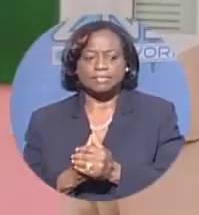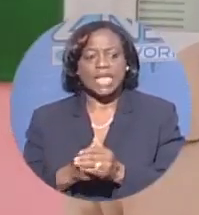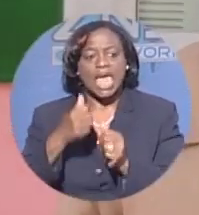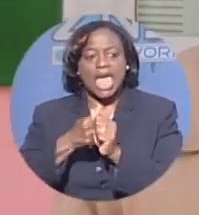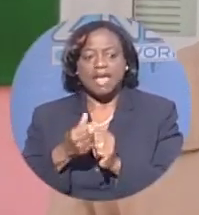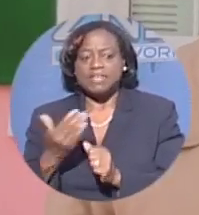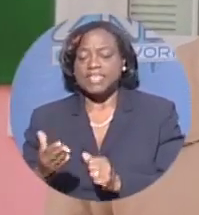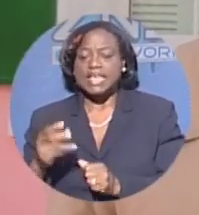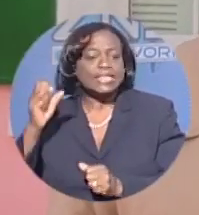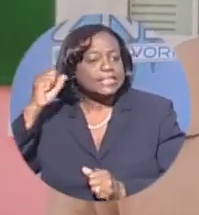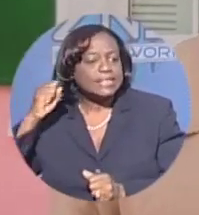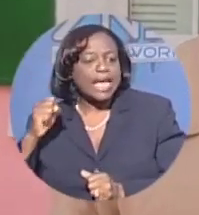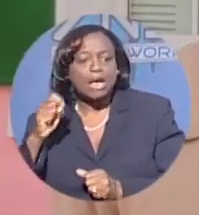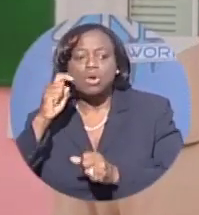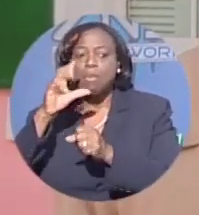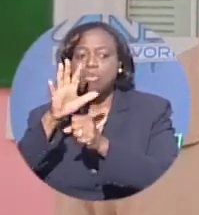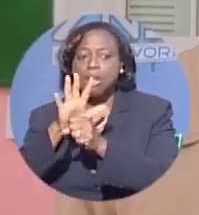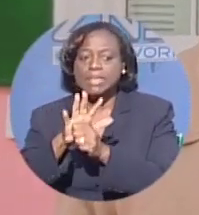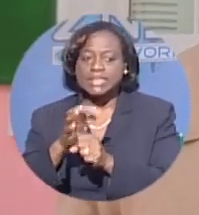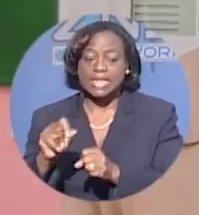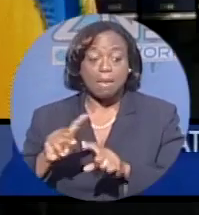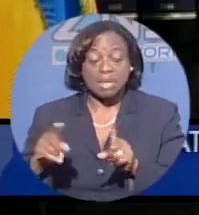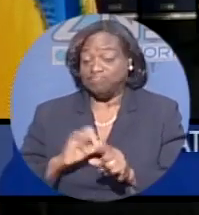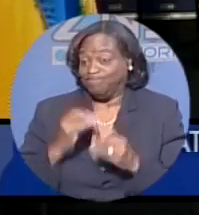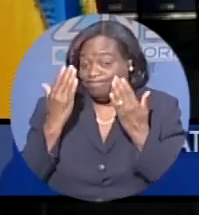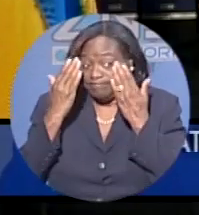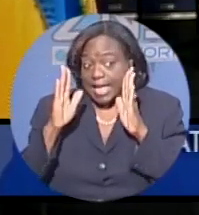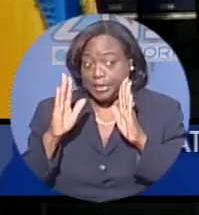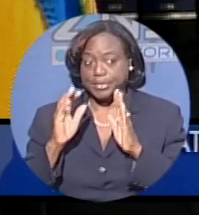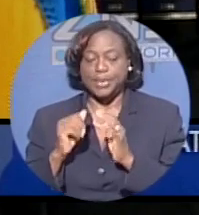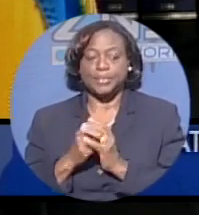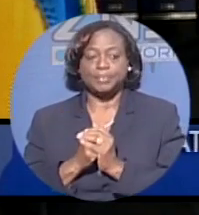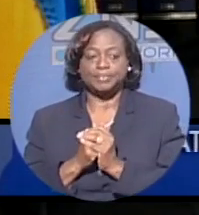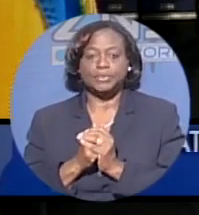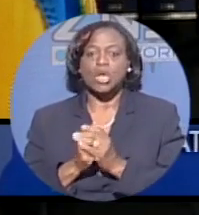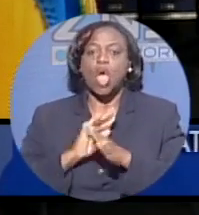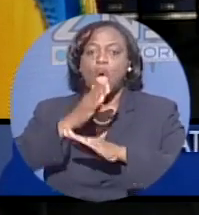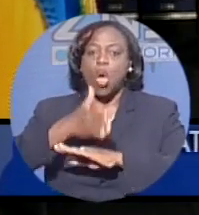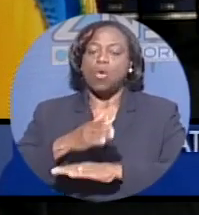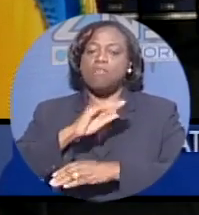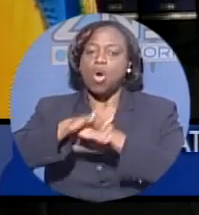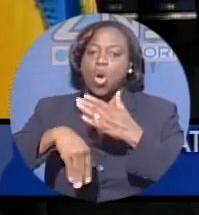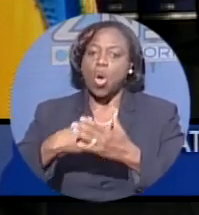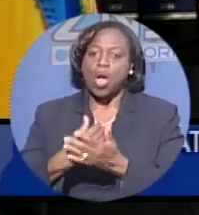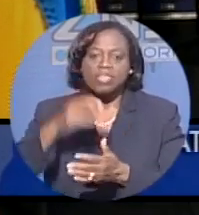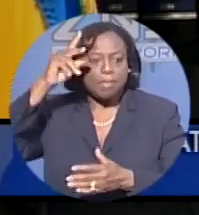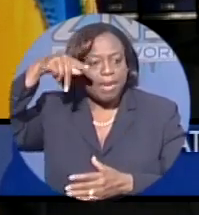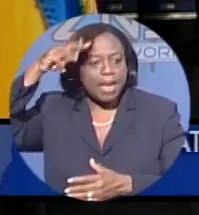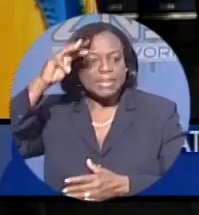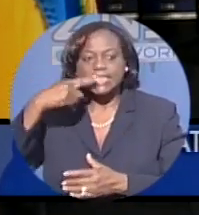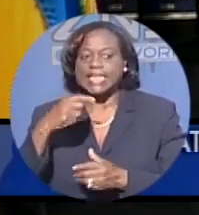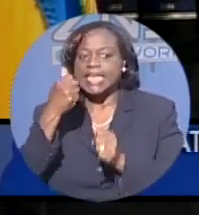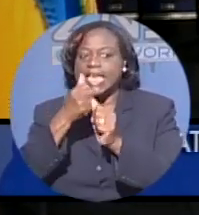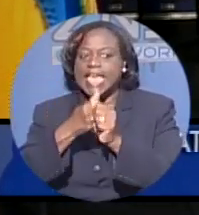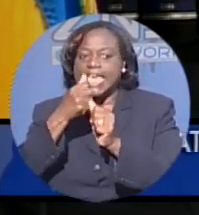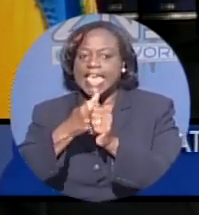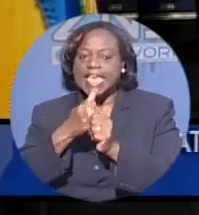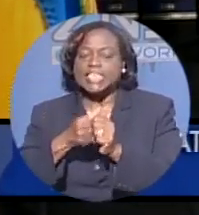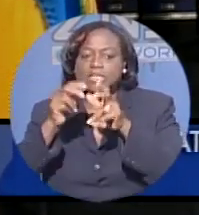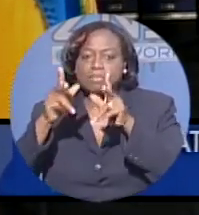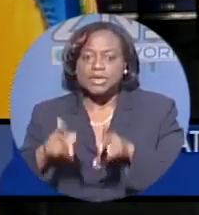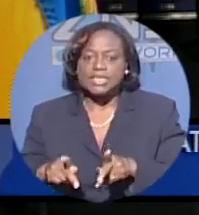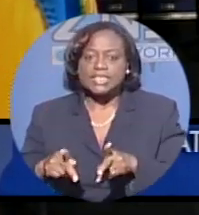sounds promising, but I really don't know. Overall, the Prime Minister said each citizen shoulders a responsibility